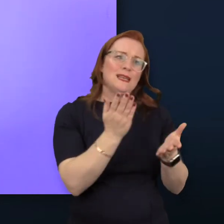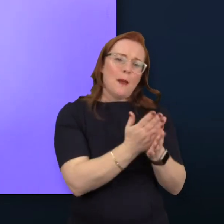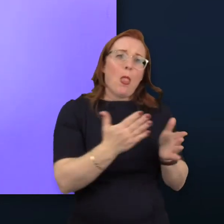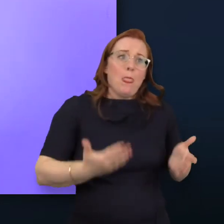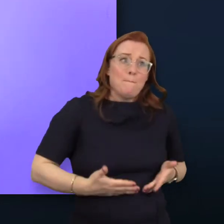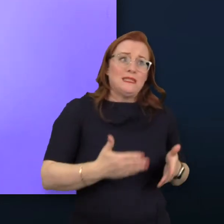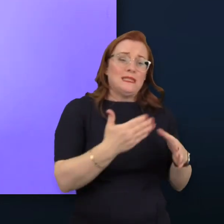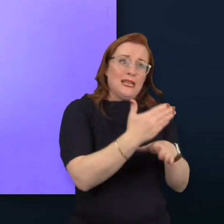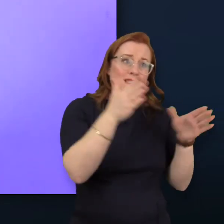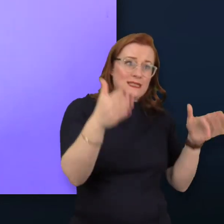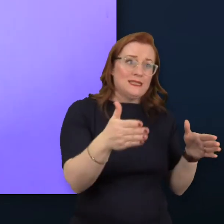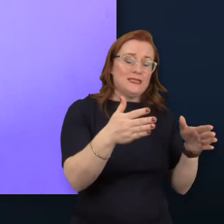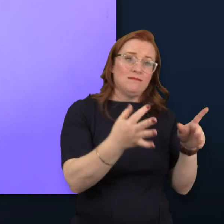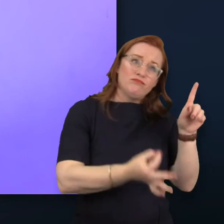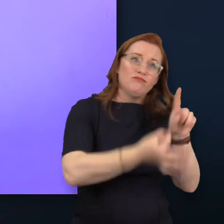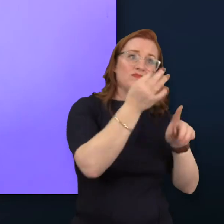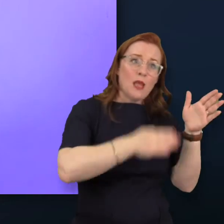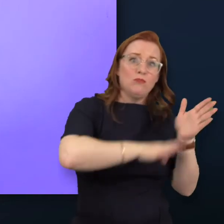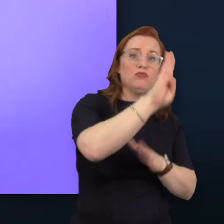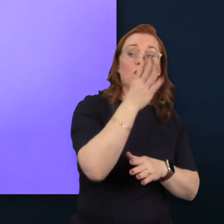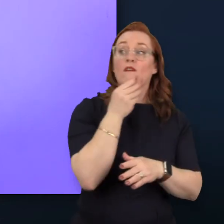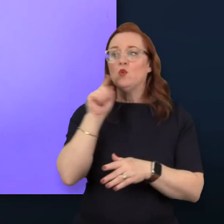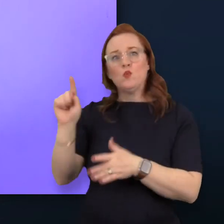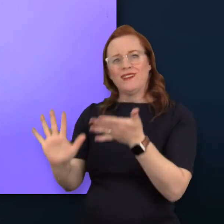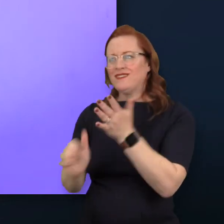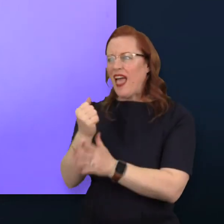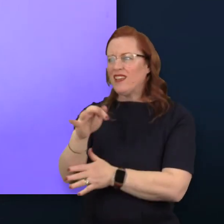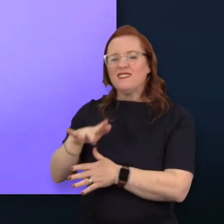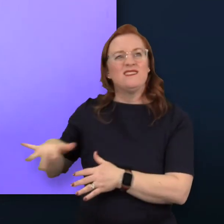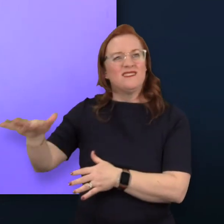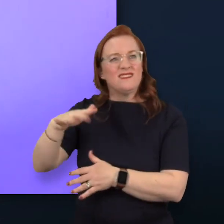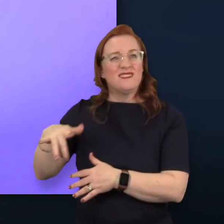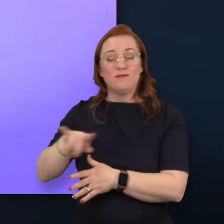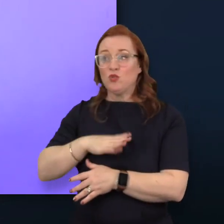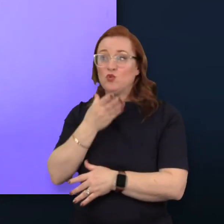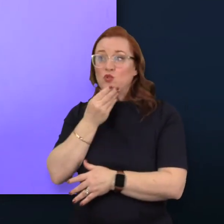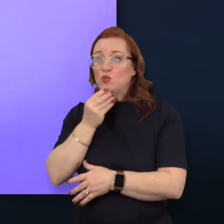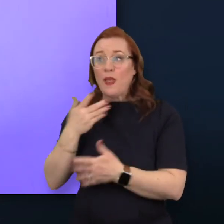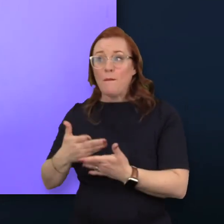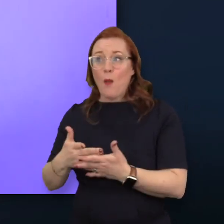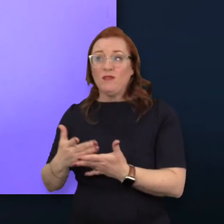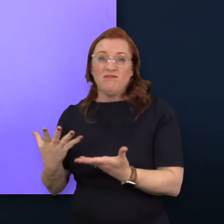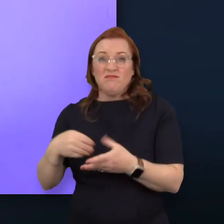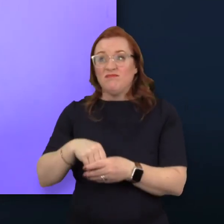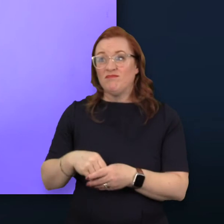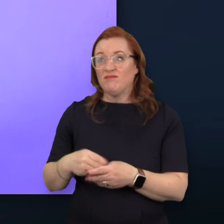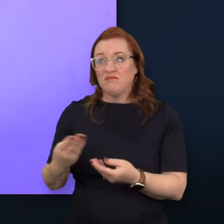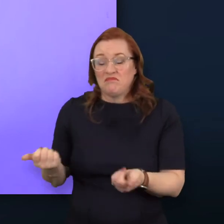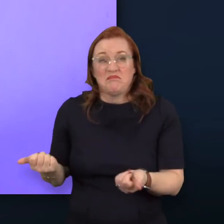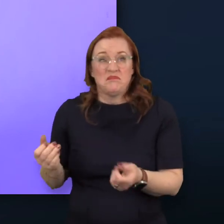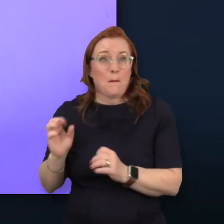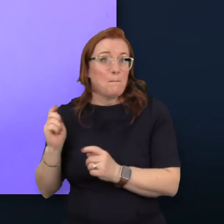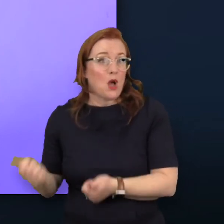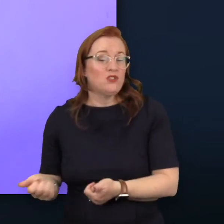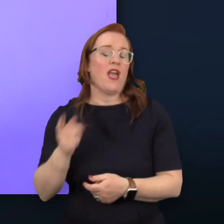advantages of using the talents that are out there and not being properly used. It was that commercial side